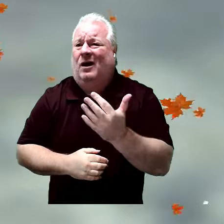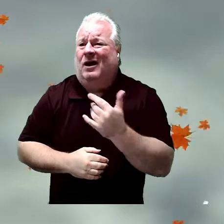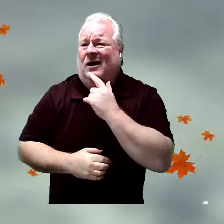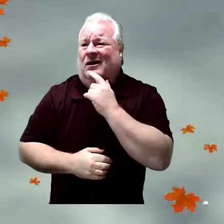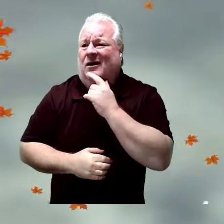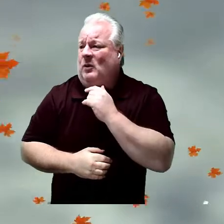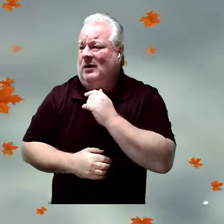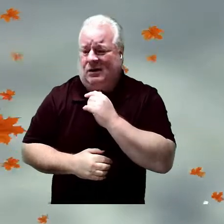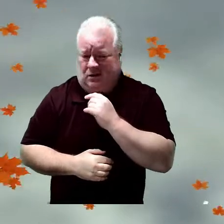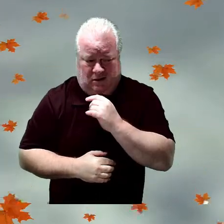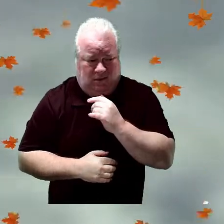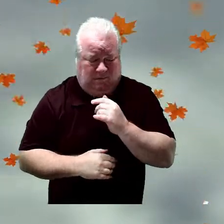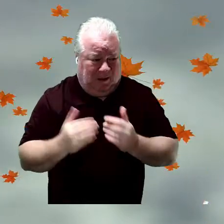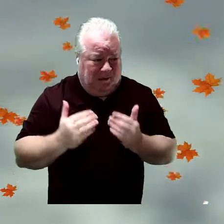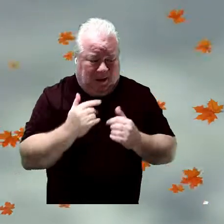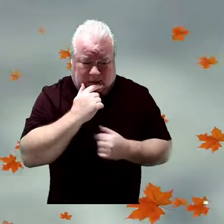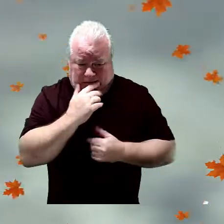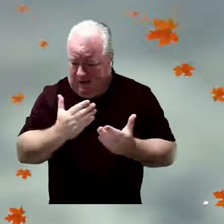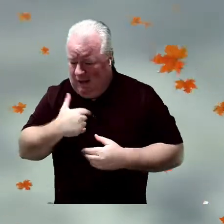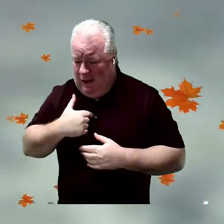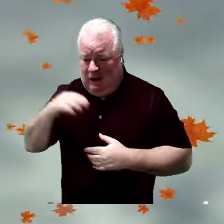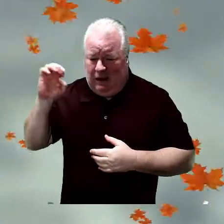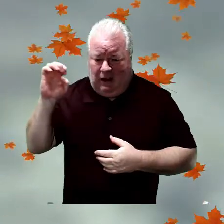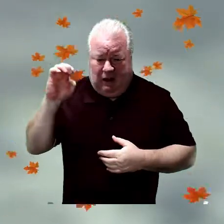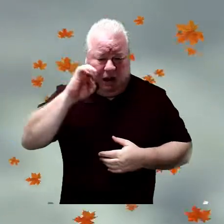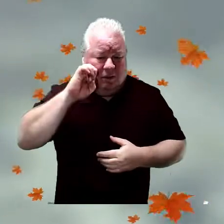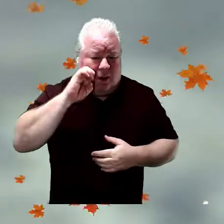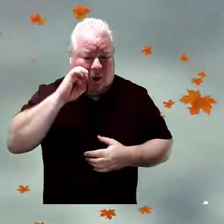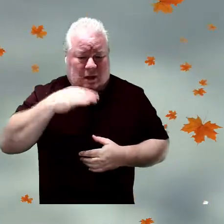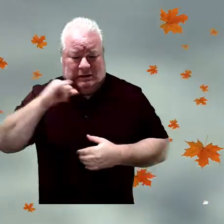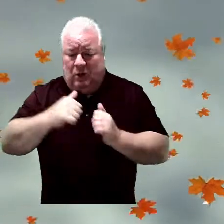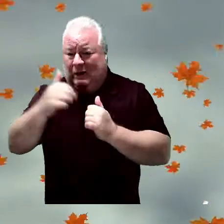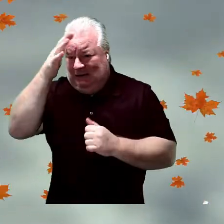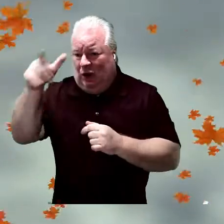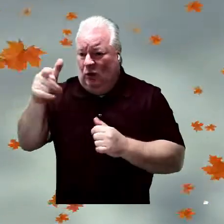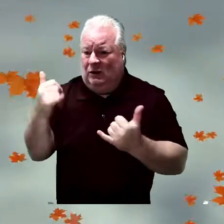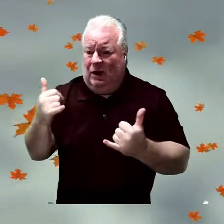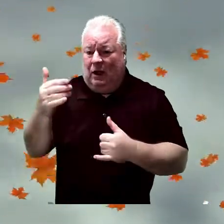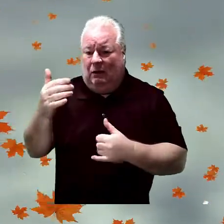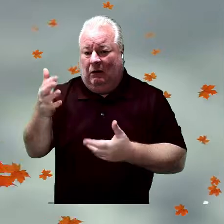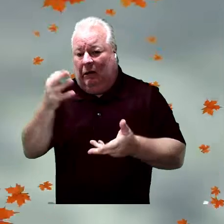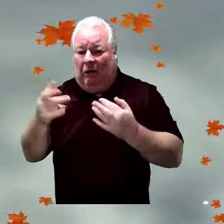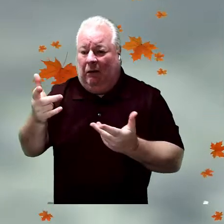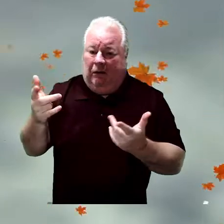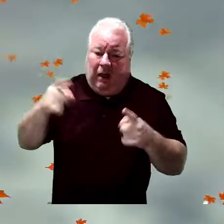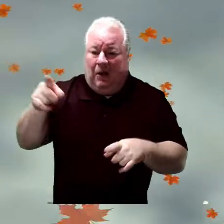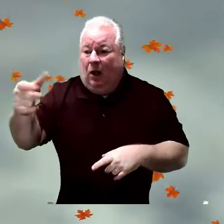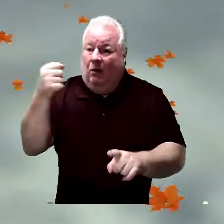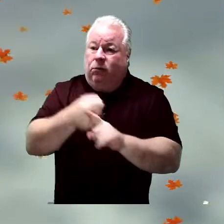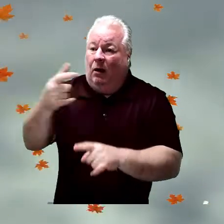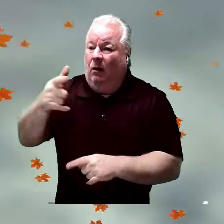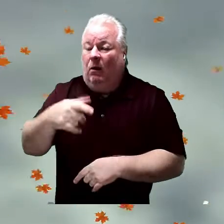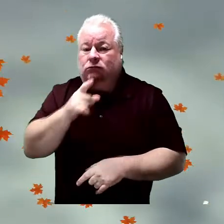Wait. But maybe Elmo should stay with Daddy at home today in case Daddy gets lonely.